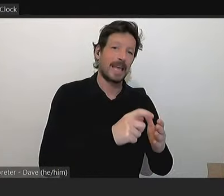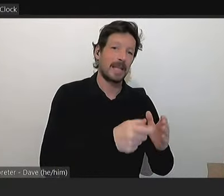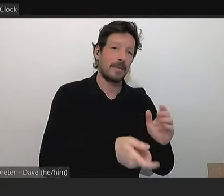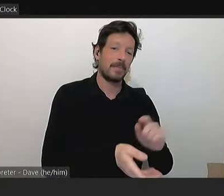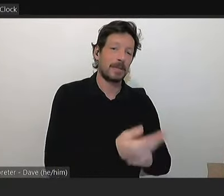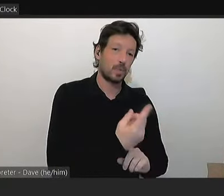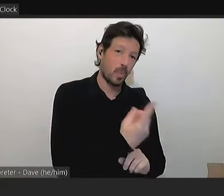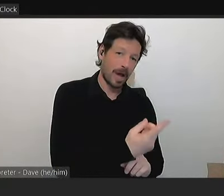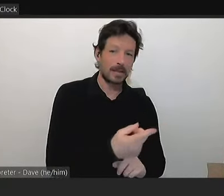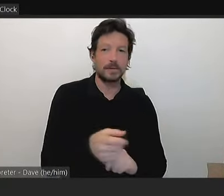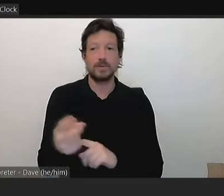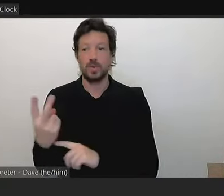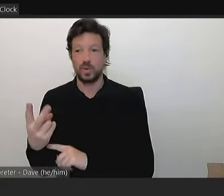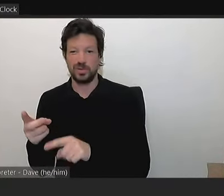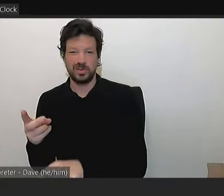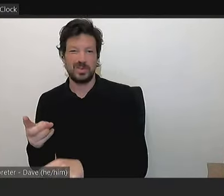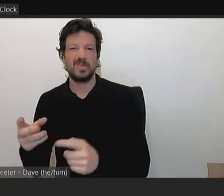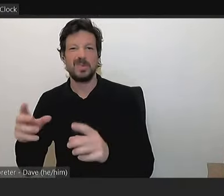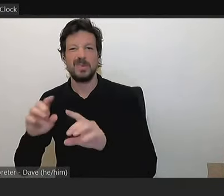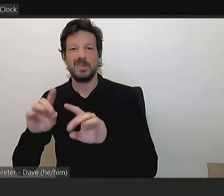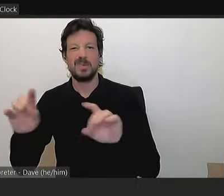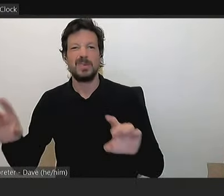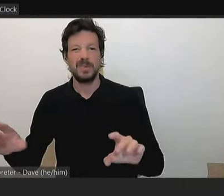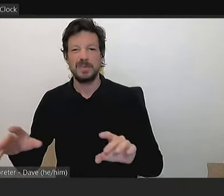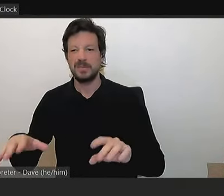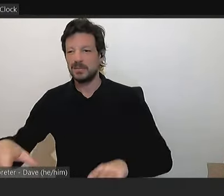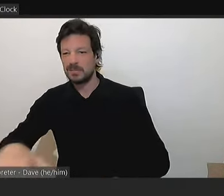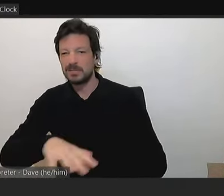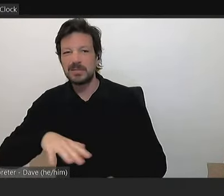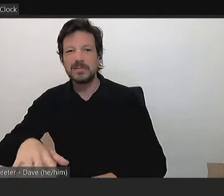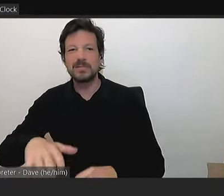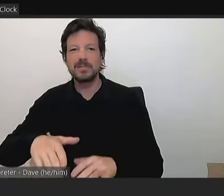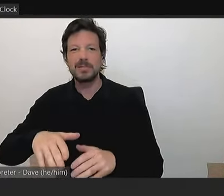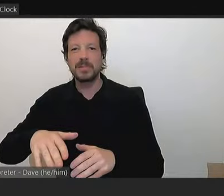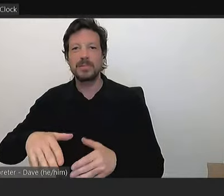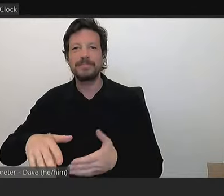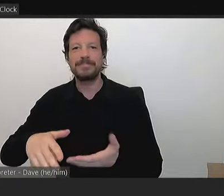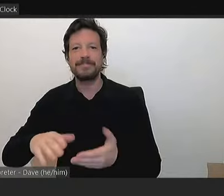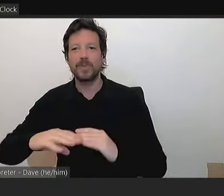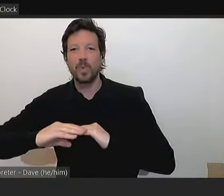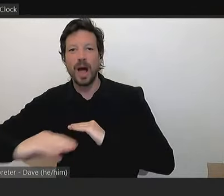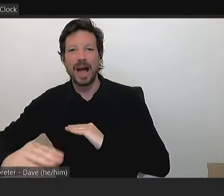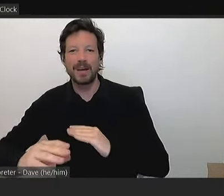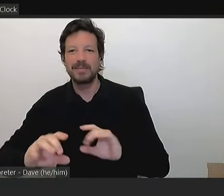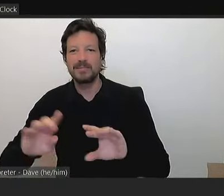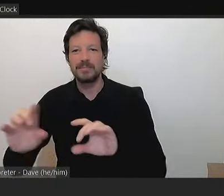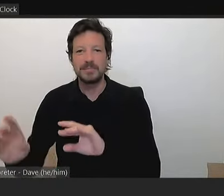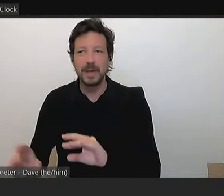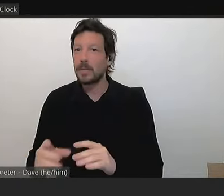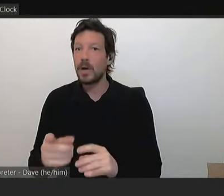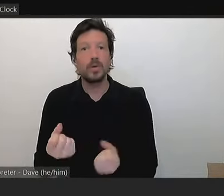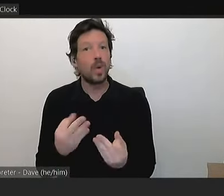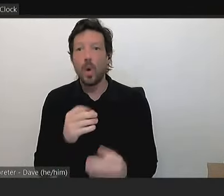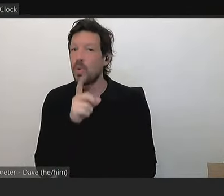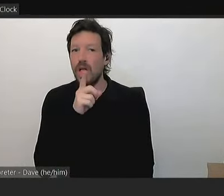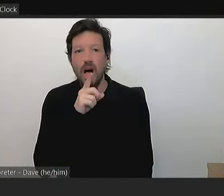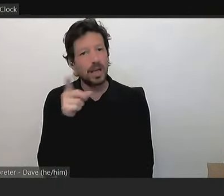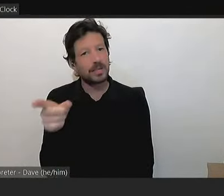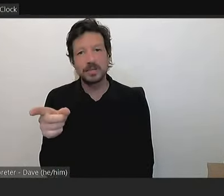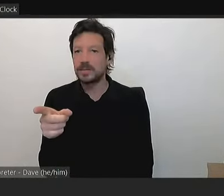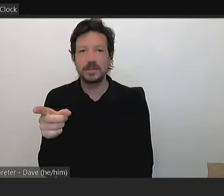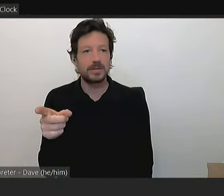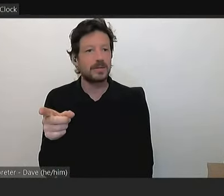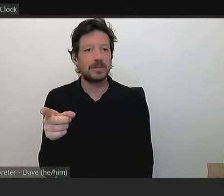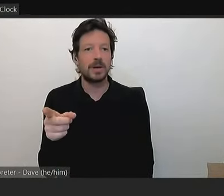significantly degraded from a playing surface perspective, but it also has no light capacity other than